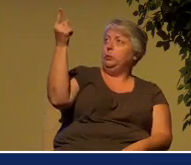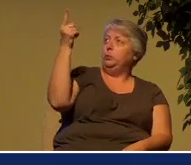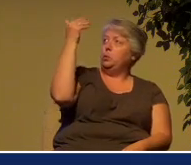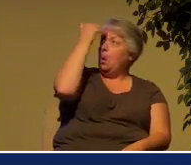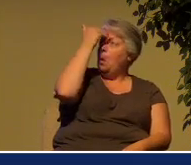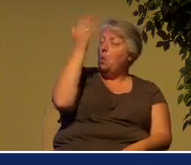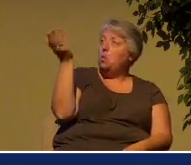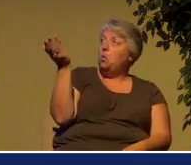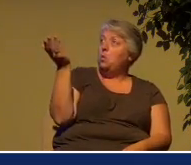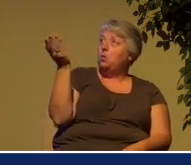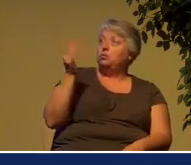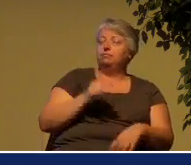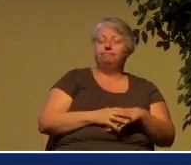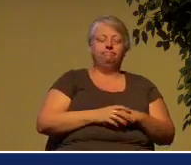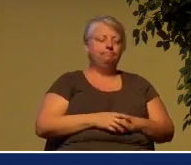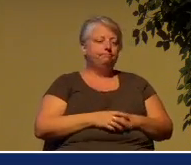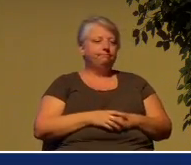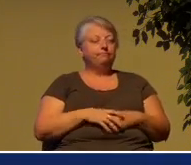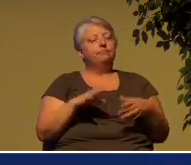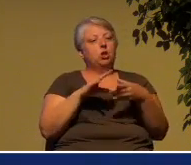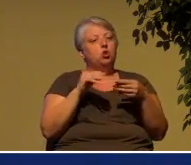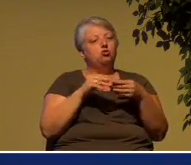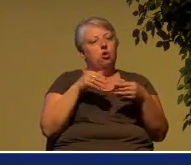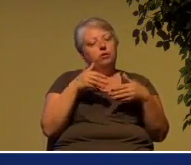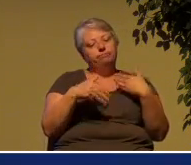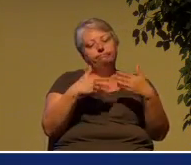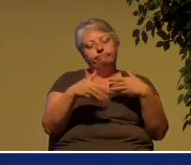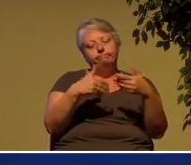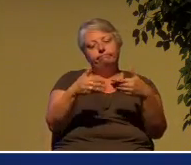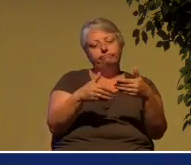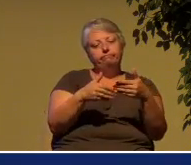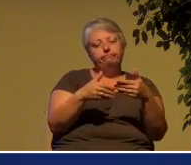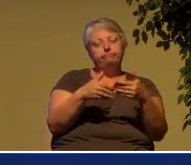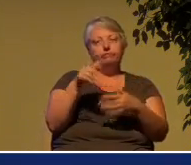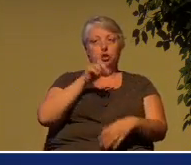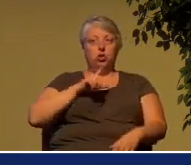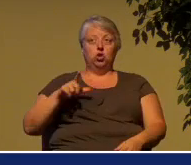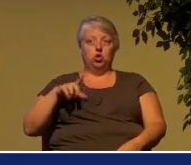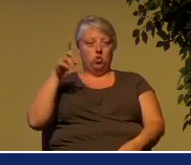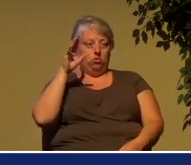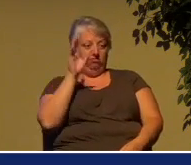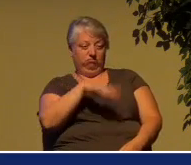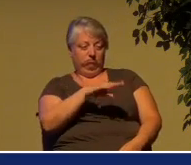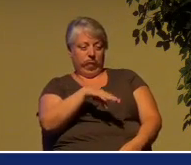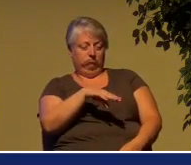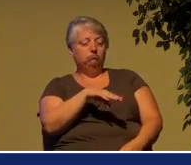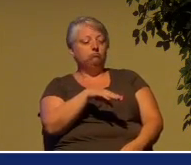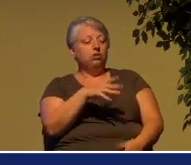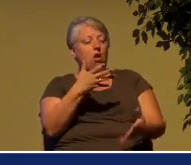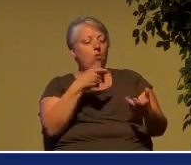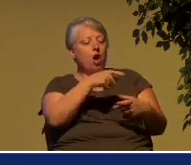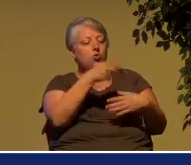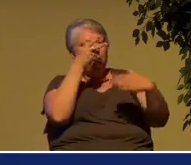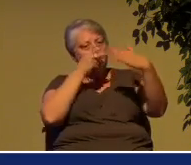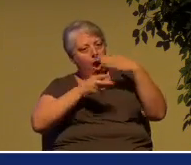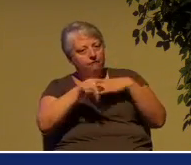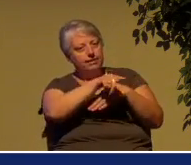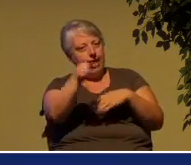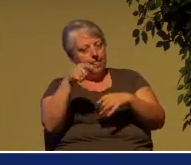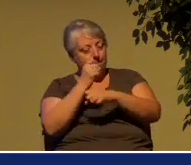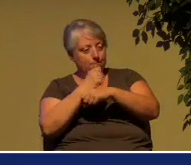As the story goes on, as we read together, the Lord says, want you to prophesy to these bones, and so he does.